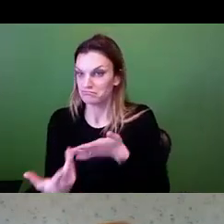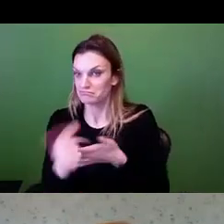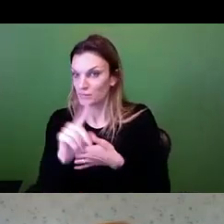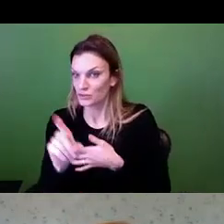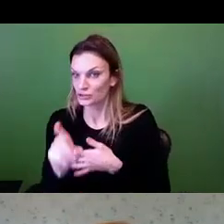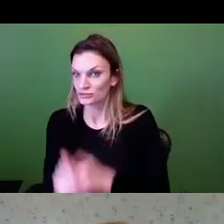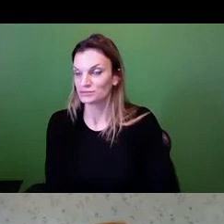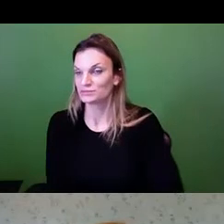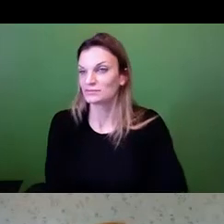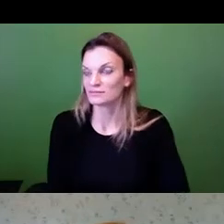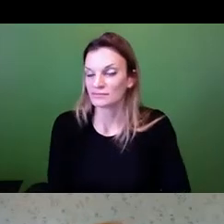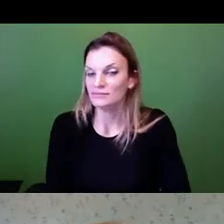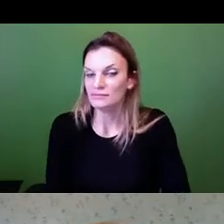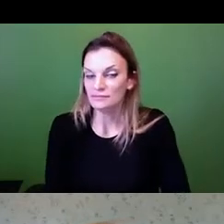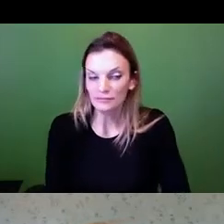with?